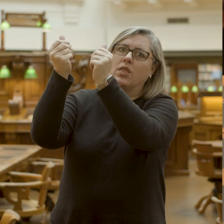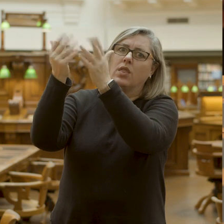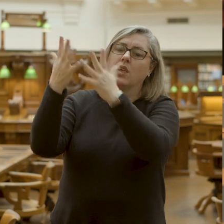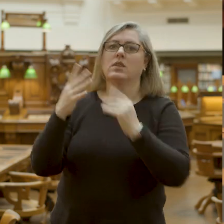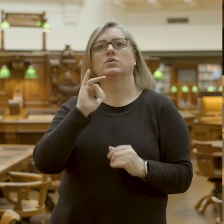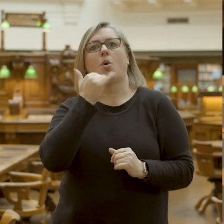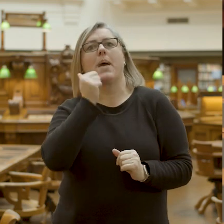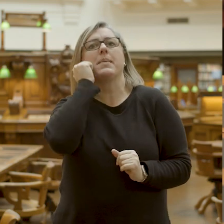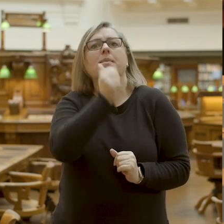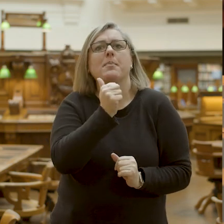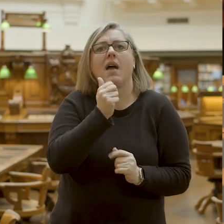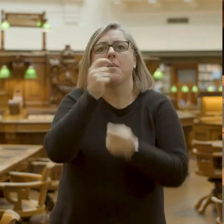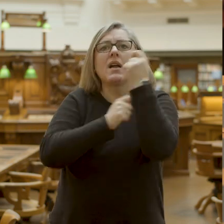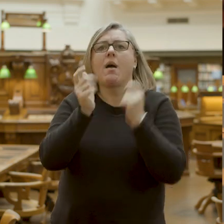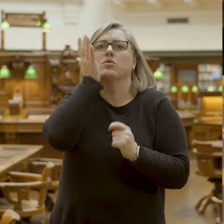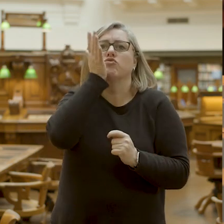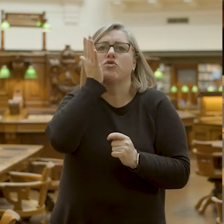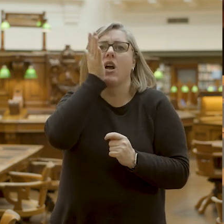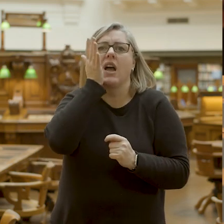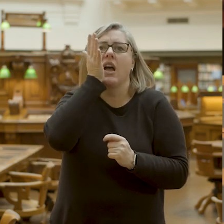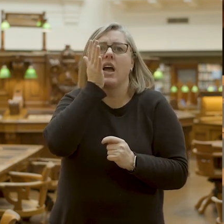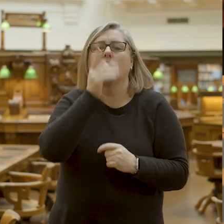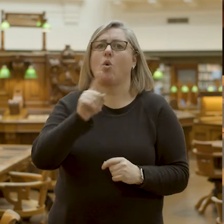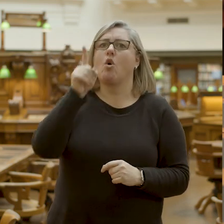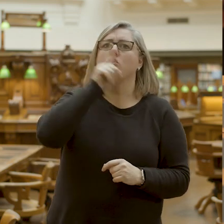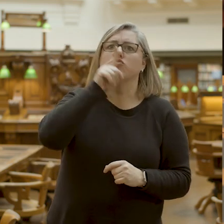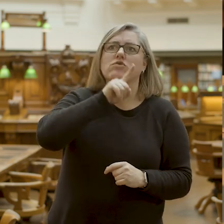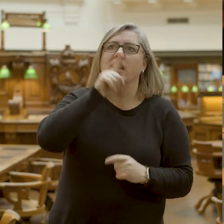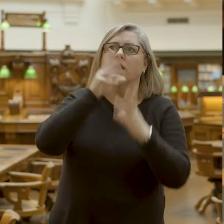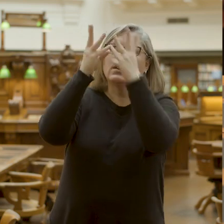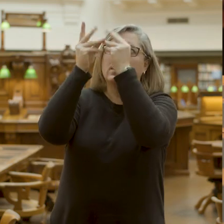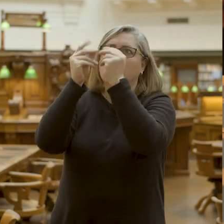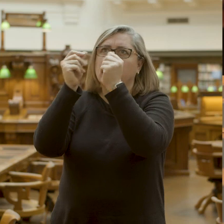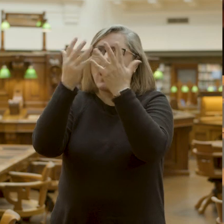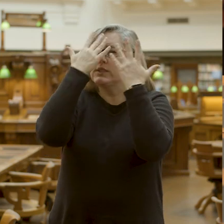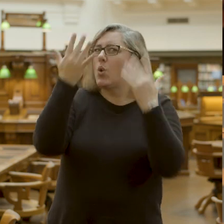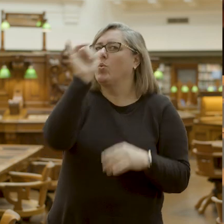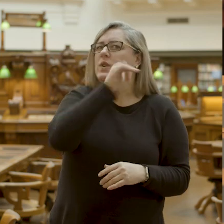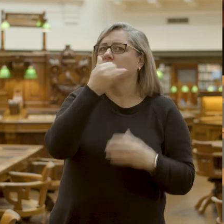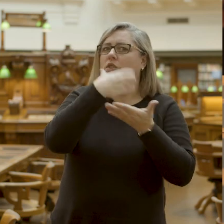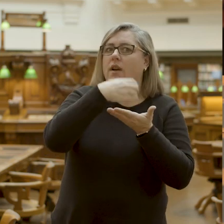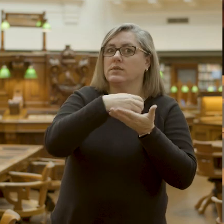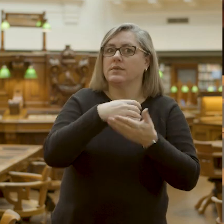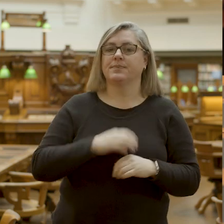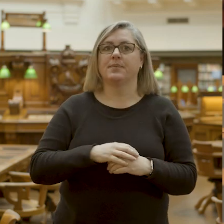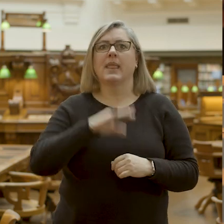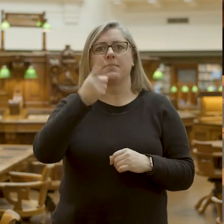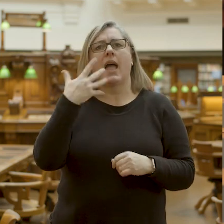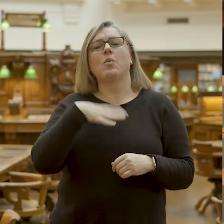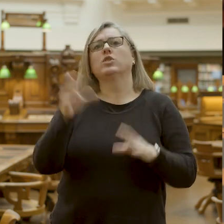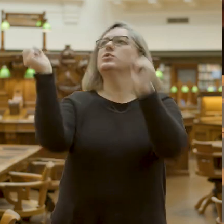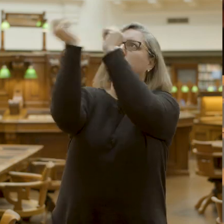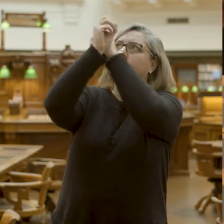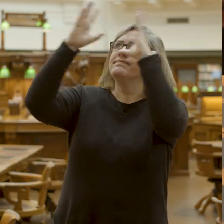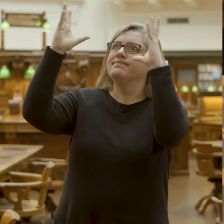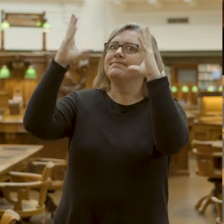the black is turning to grey or the red is turning to grey. I don't know. Now, I'd like you to imagine the suit. So,